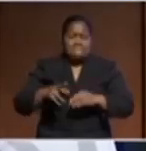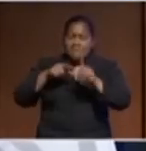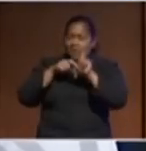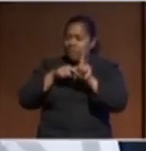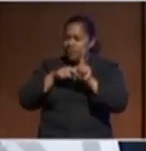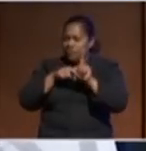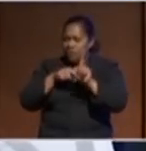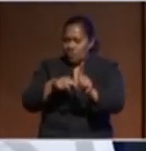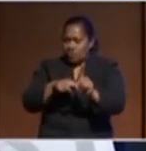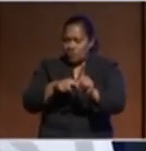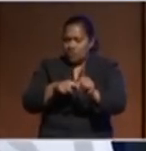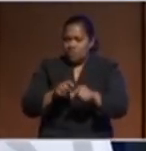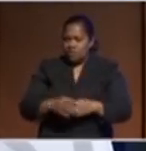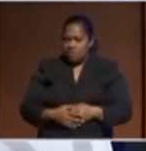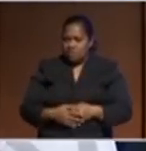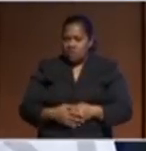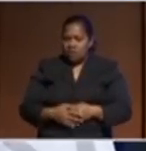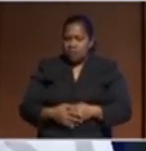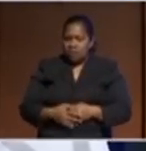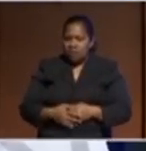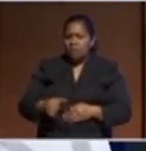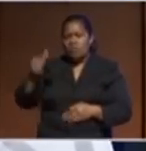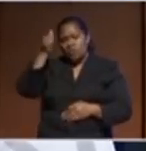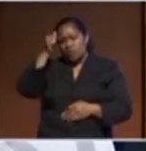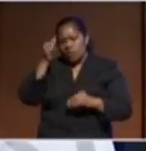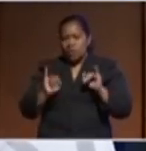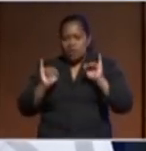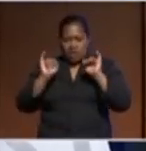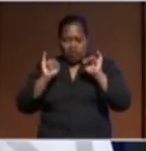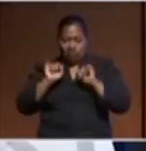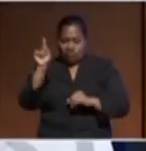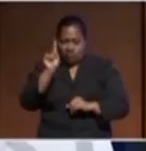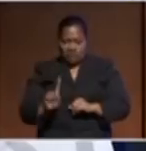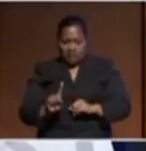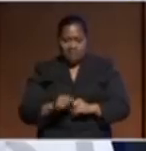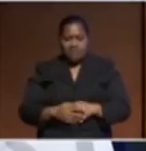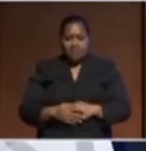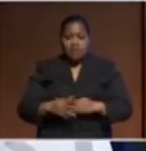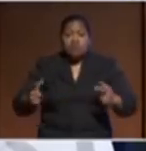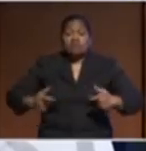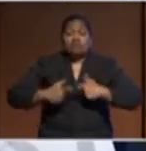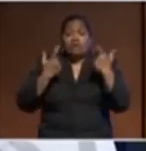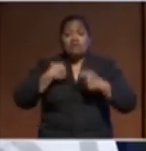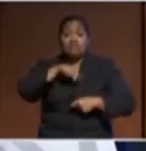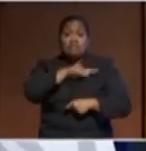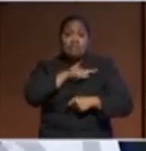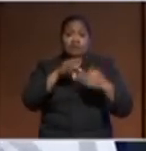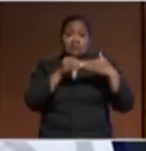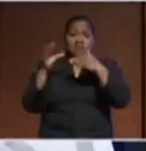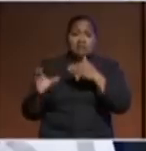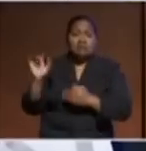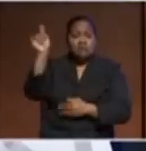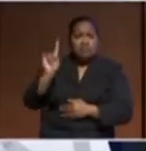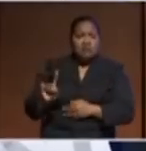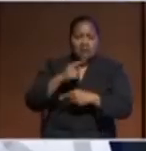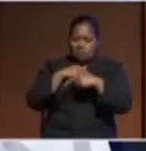know the issues very well today, the challenge for us, I think leaders today as we come